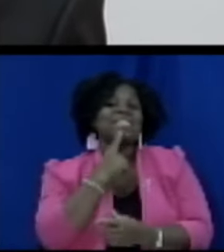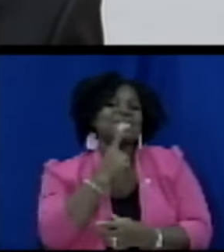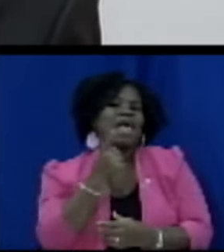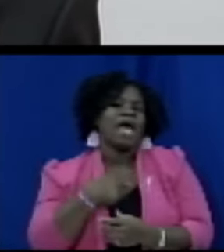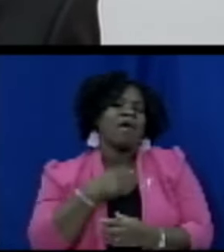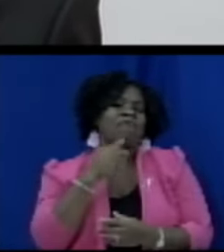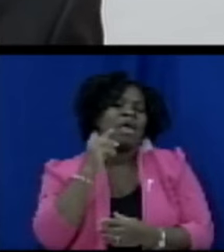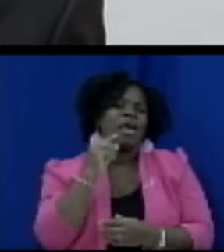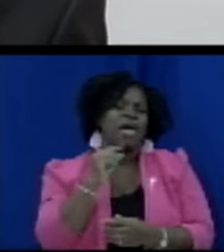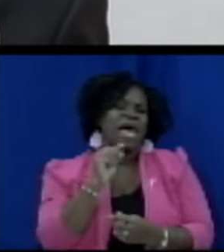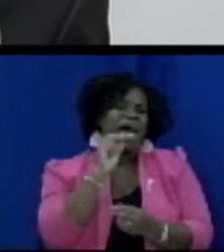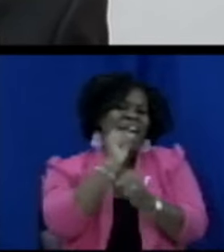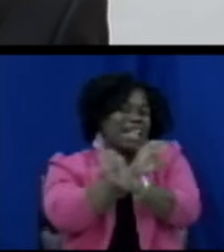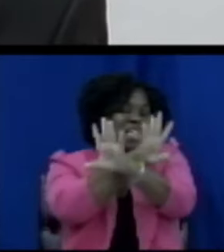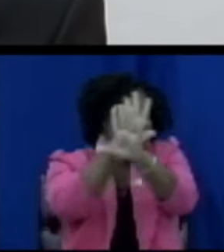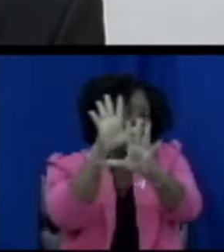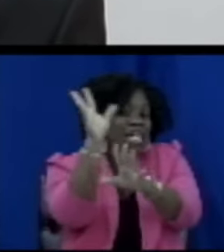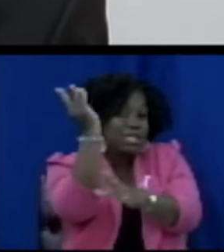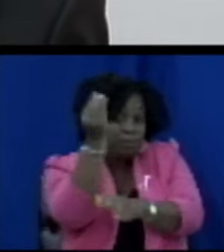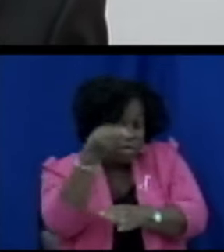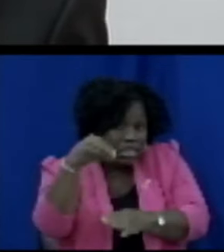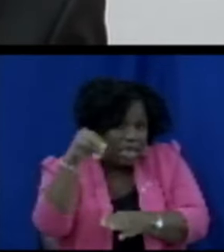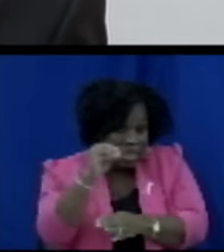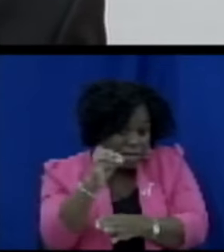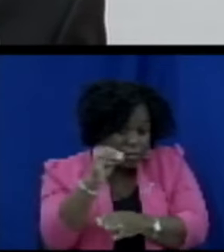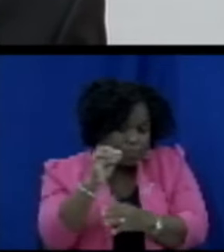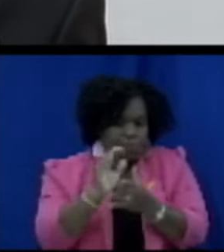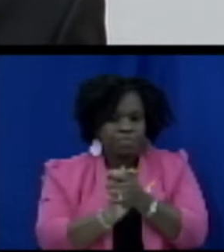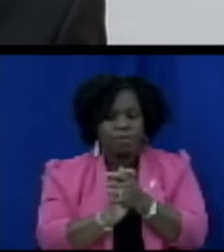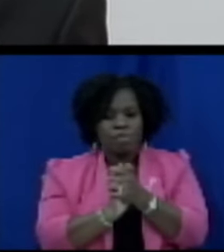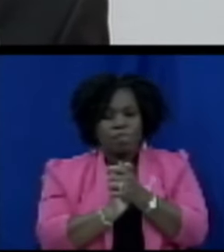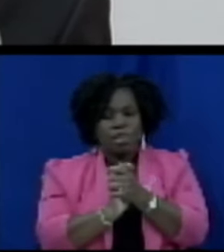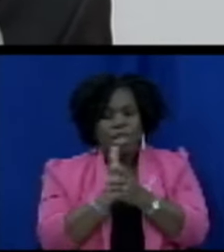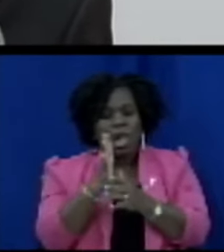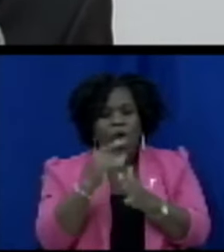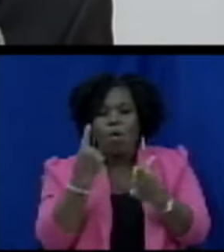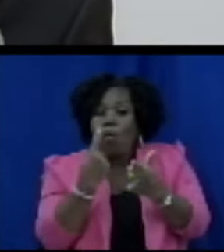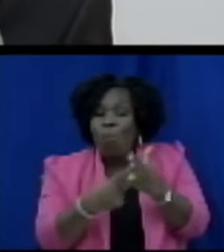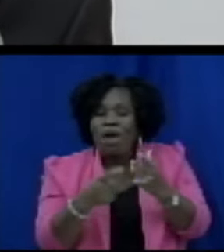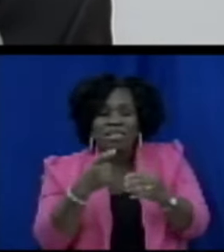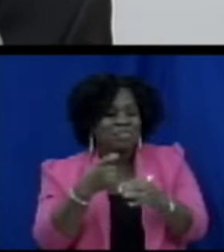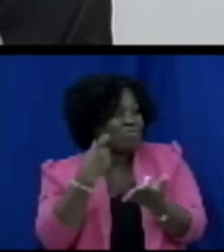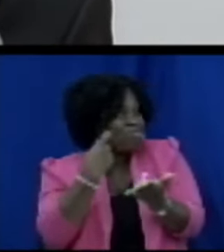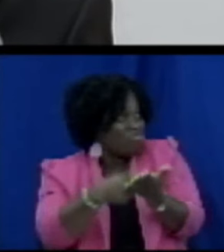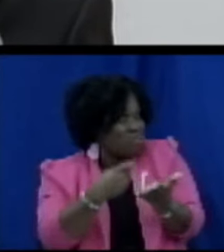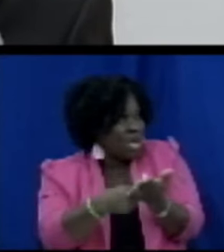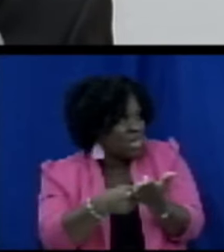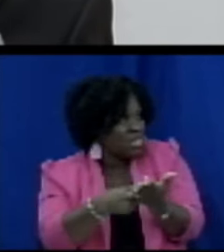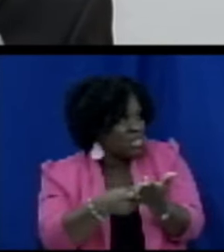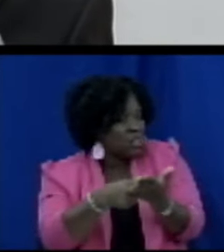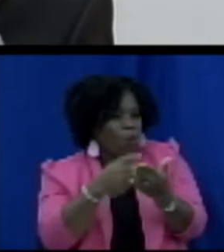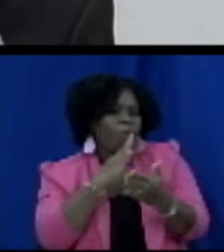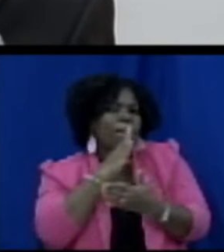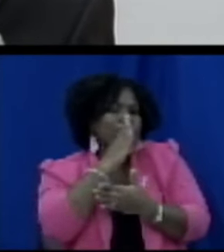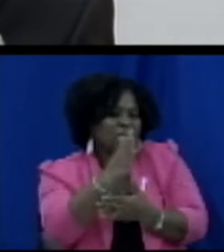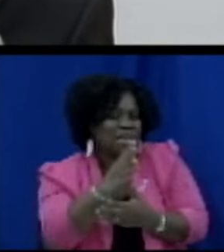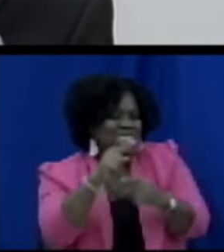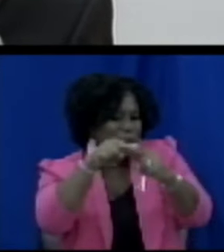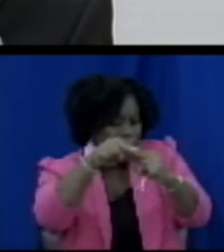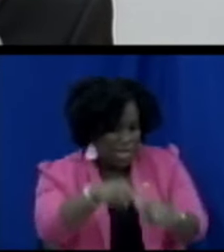and thus the price would emerge based on these percentage